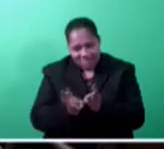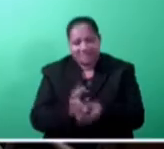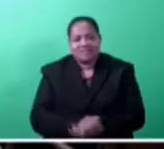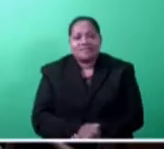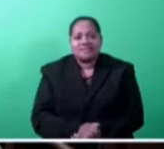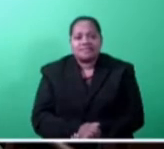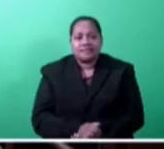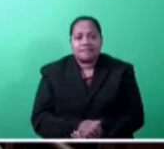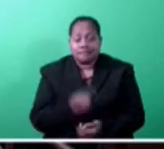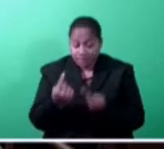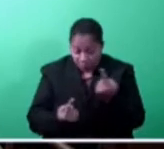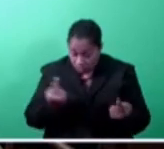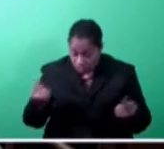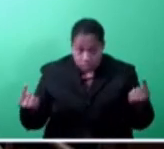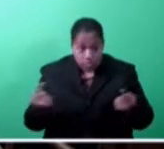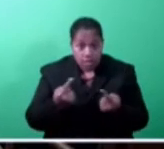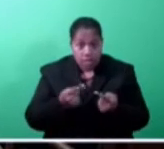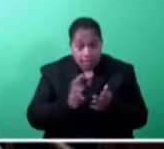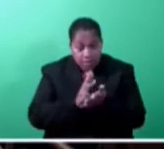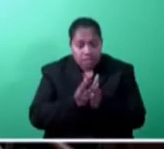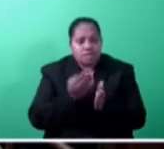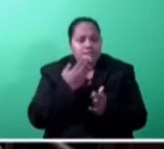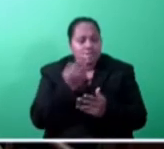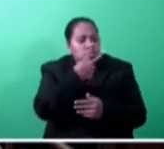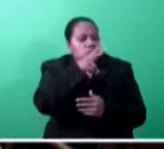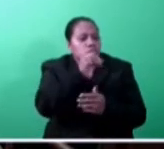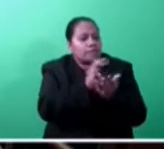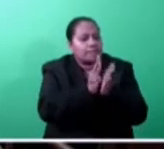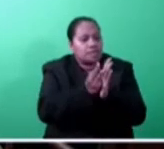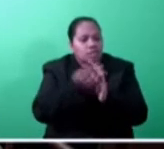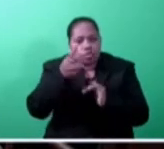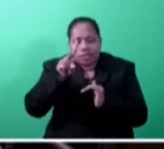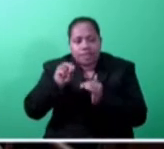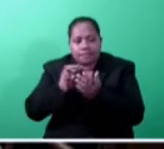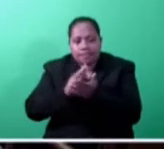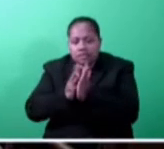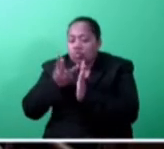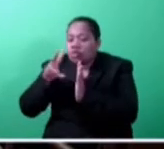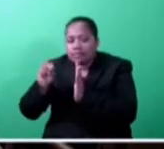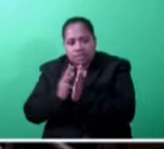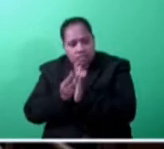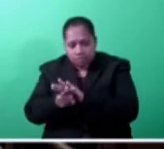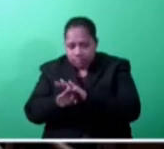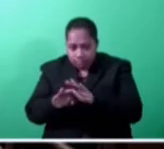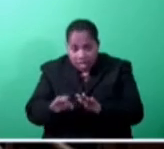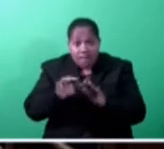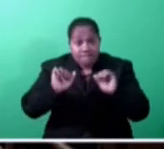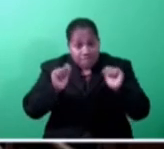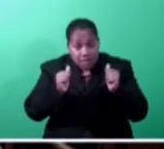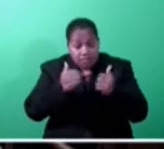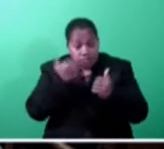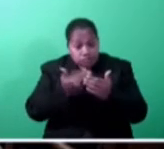And each minister may speak for up to 20 minutes. After each minister, I will then invite